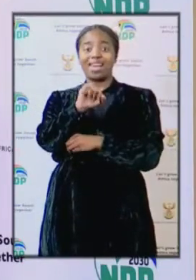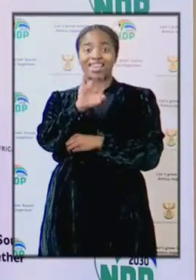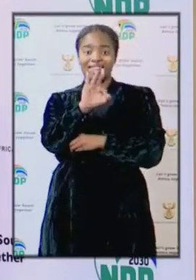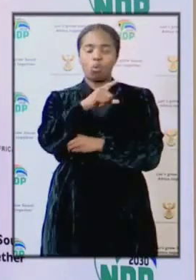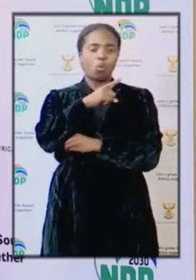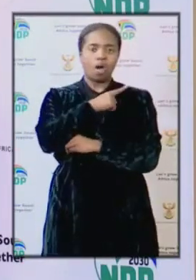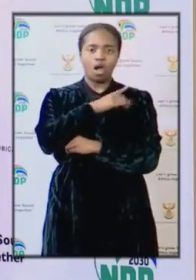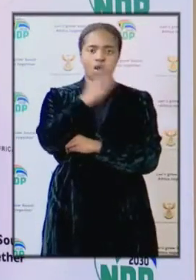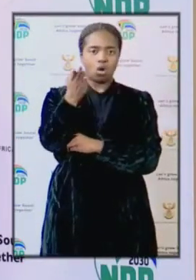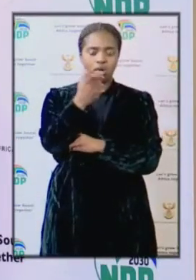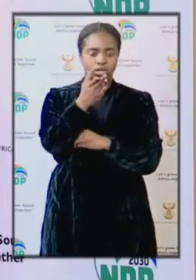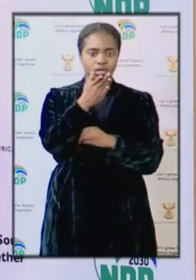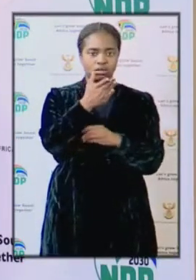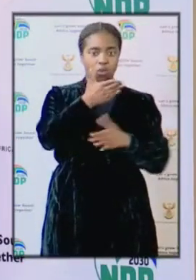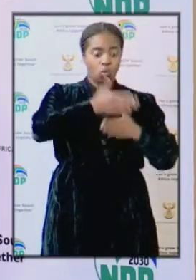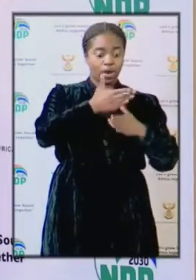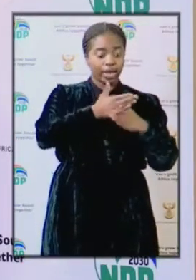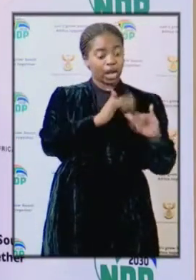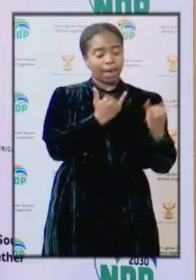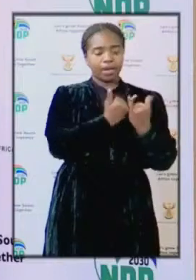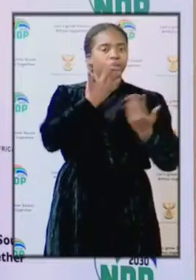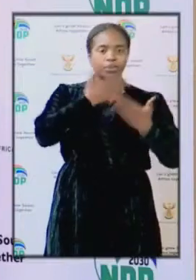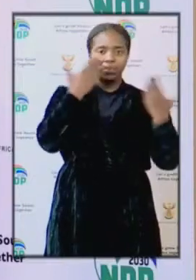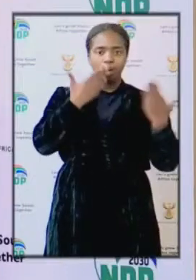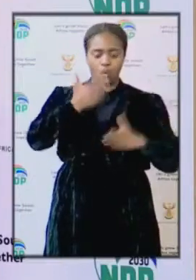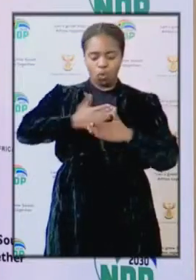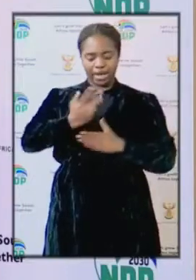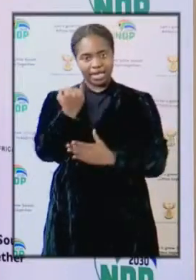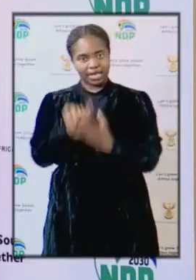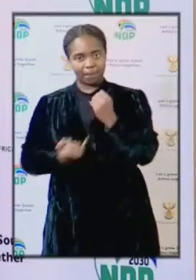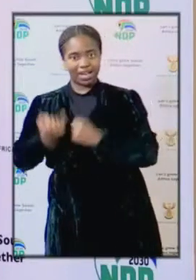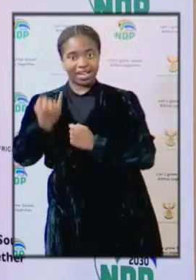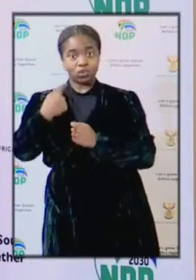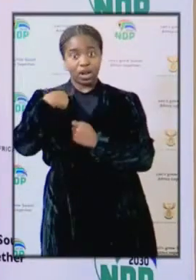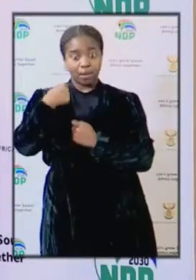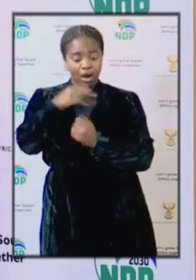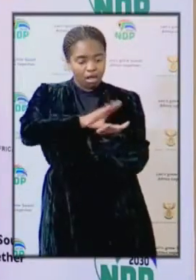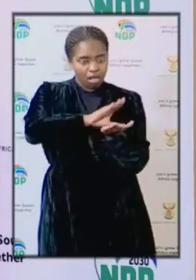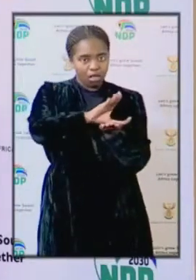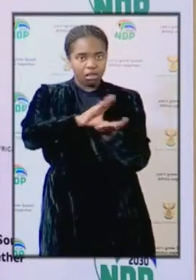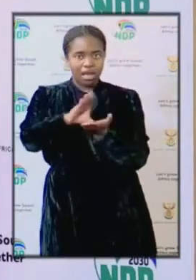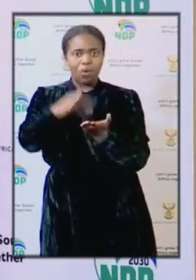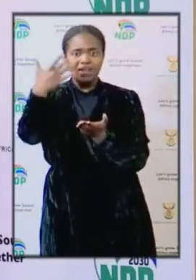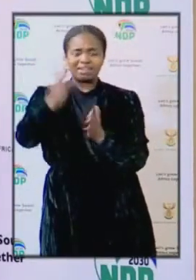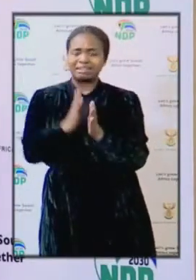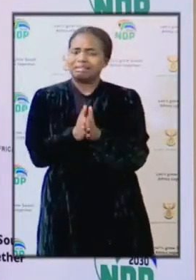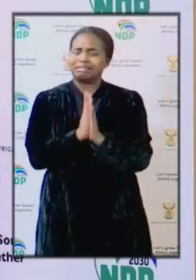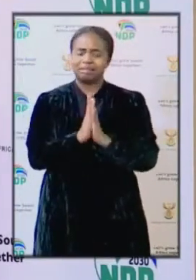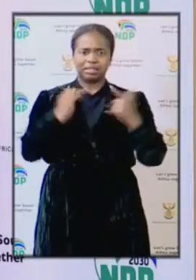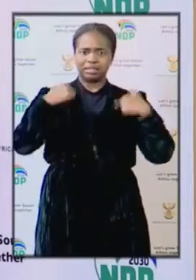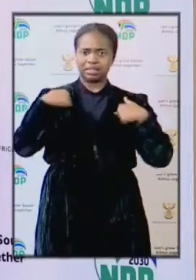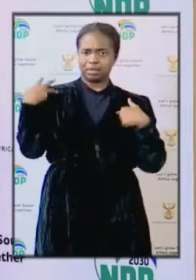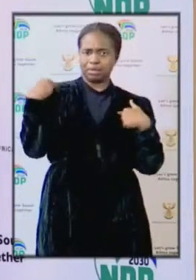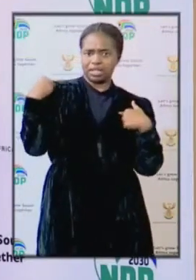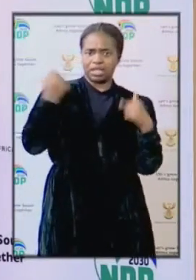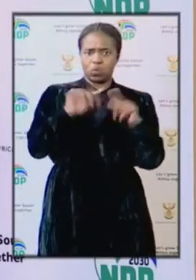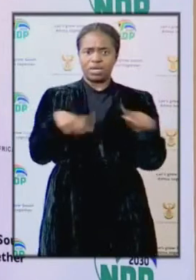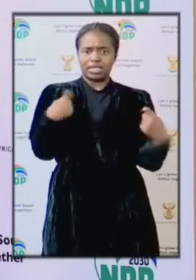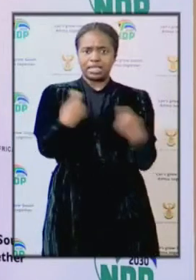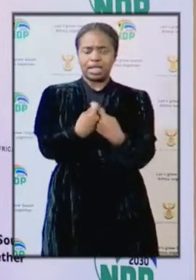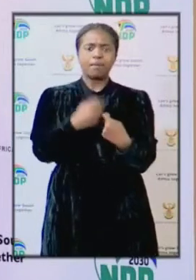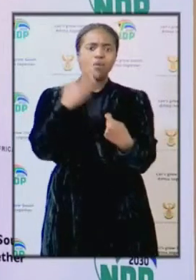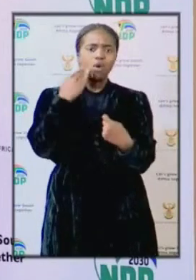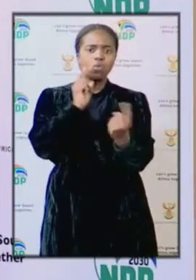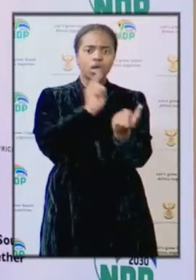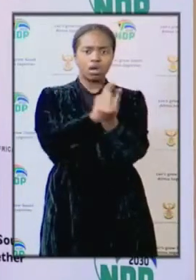because they are not employed by any company. So this relief will come a long way. They had appealed to me as the minister, together with the team when